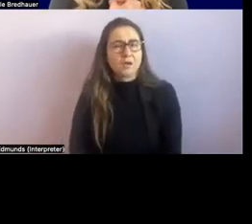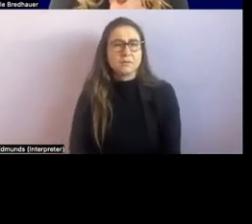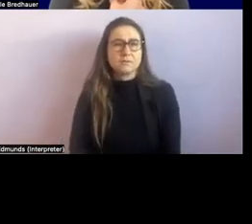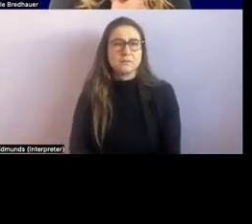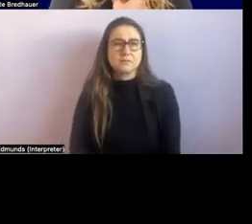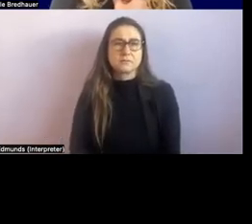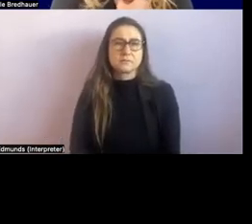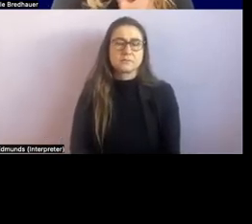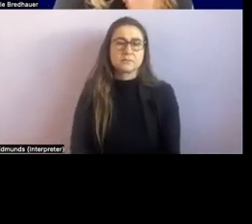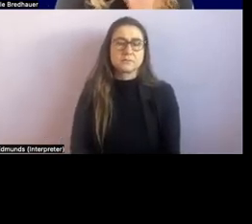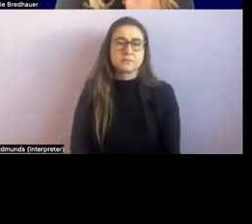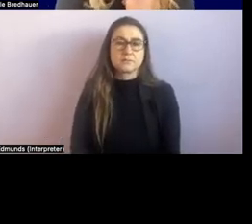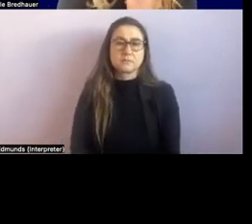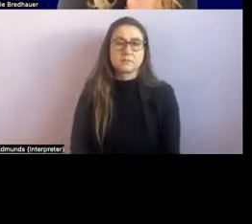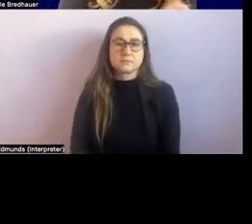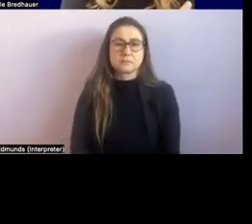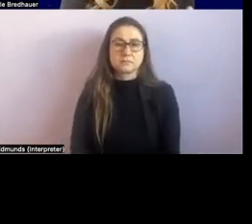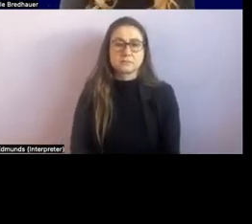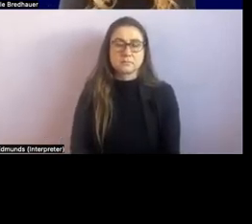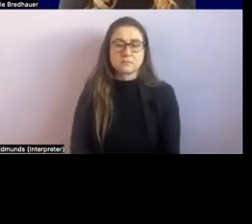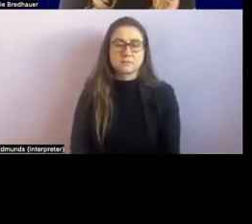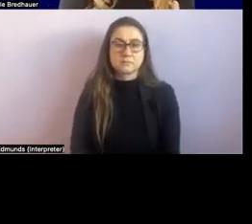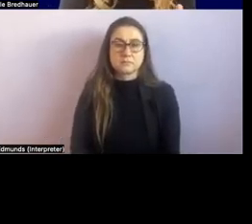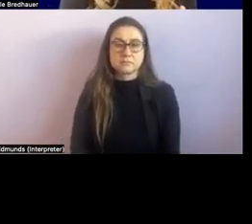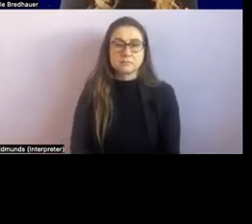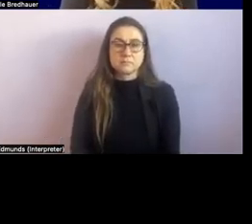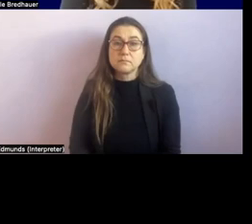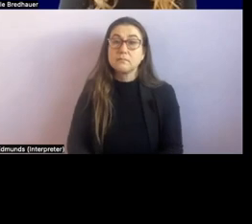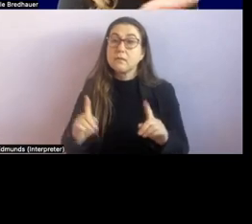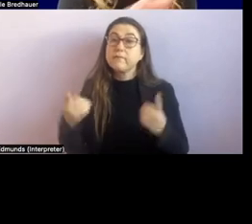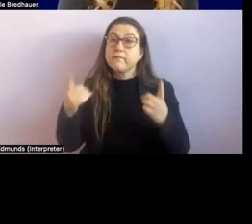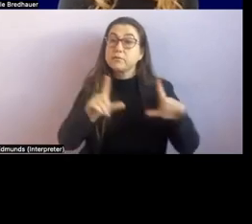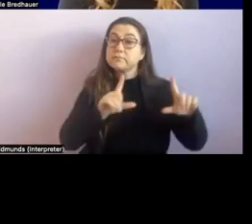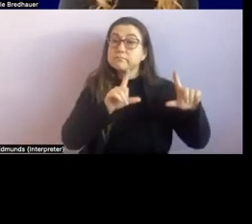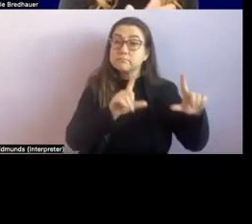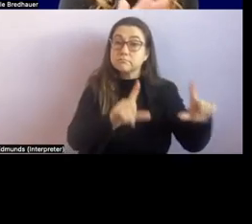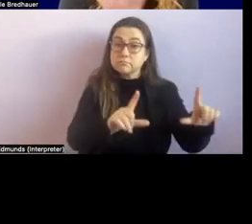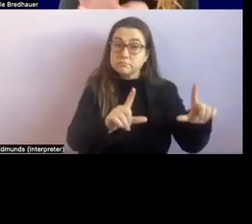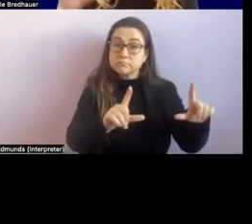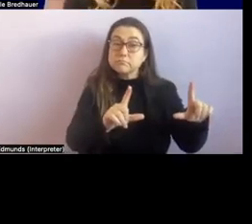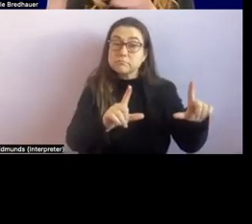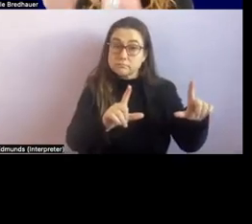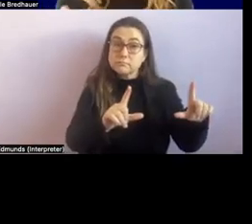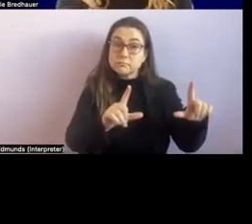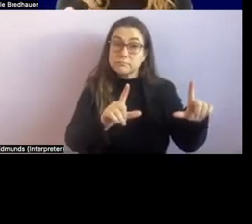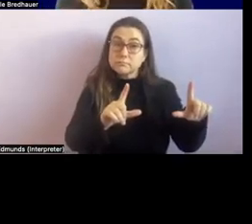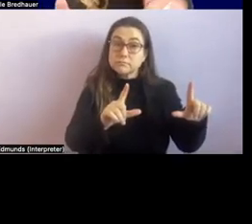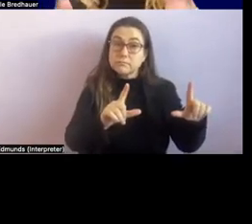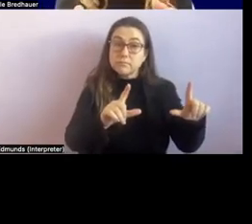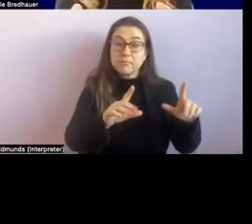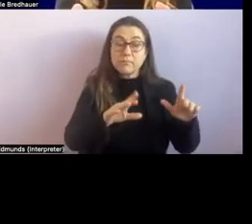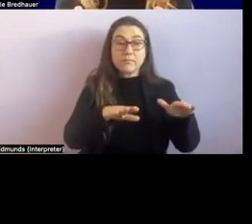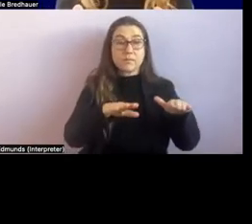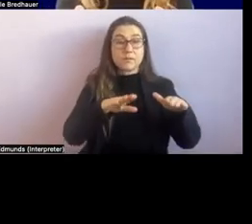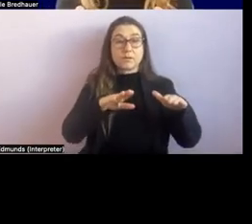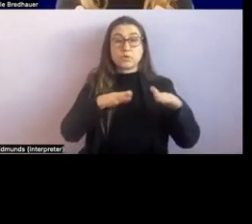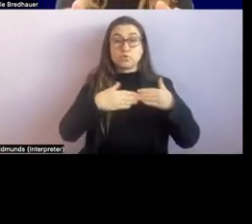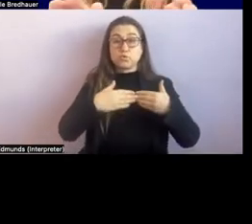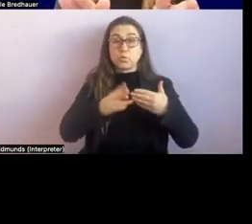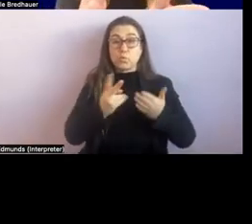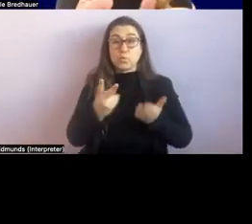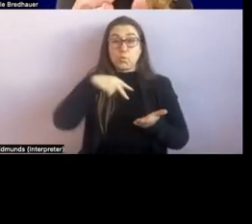and so uh in the first image you can see the student standing in the doorway